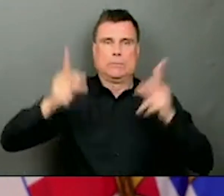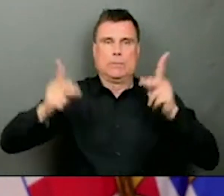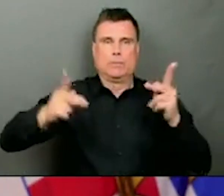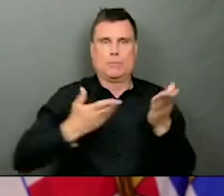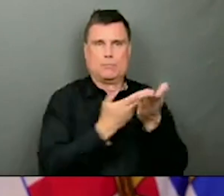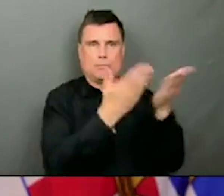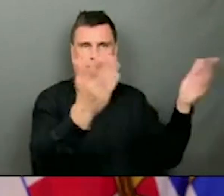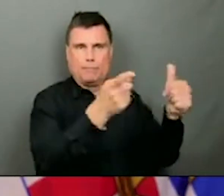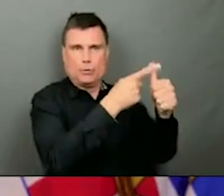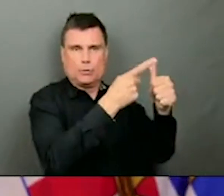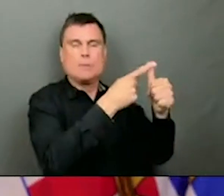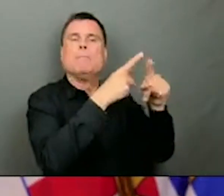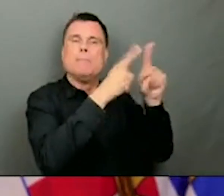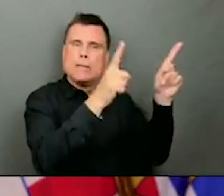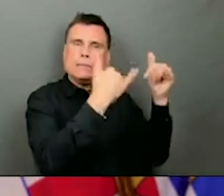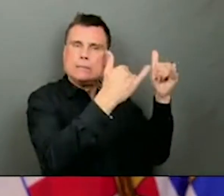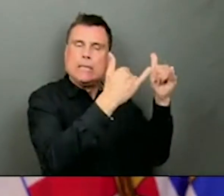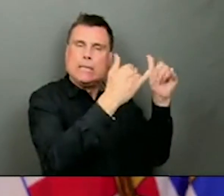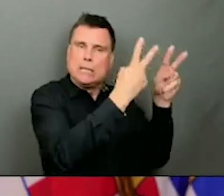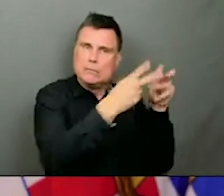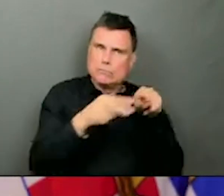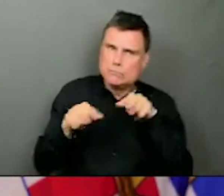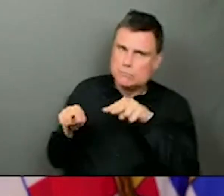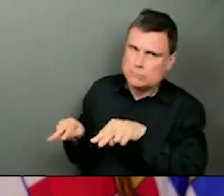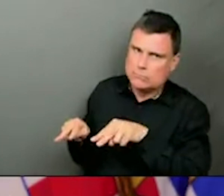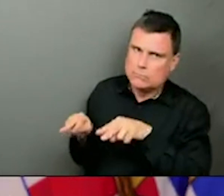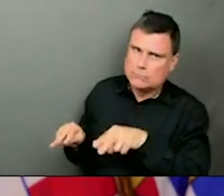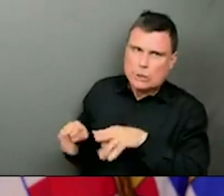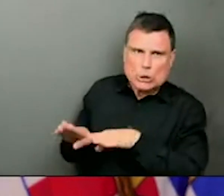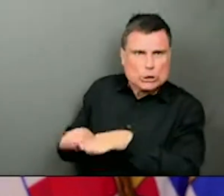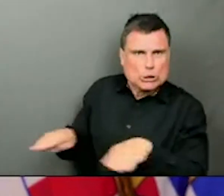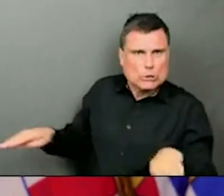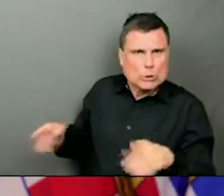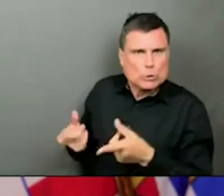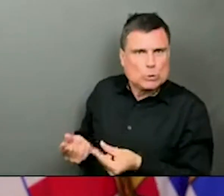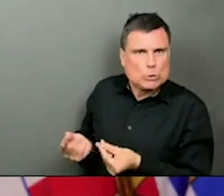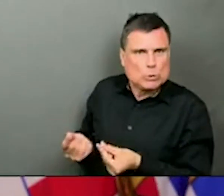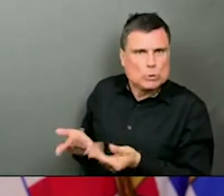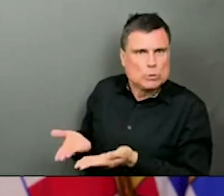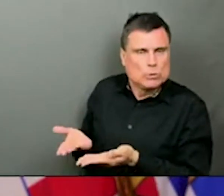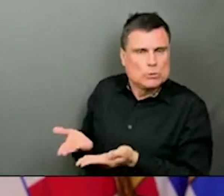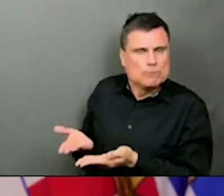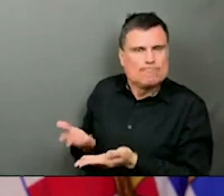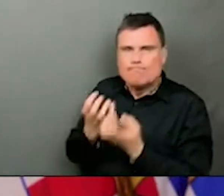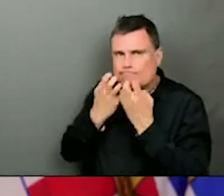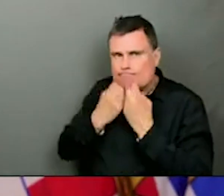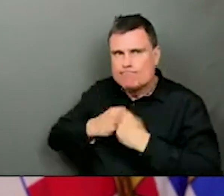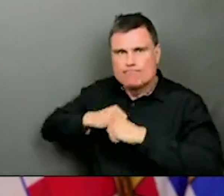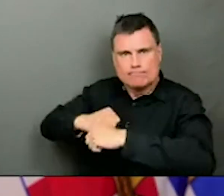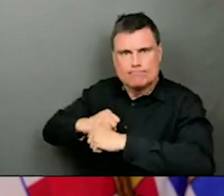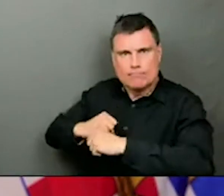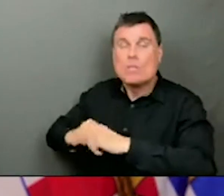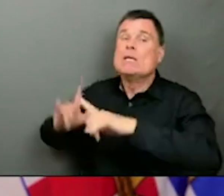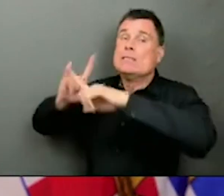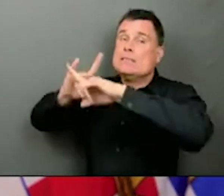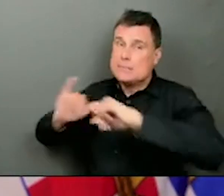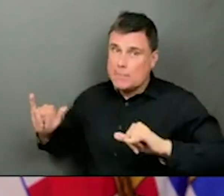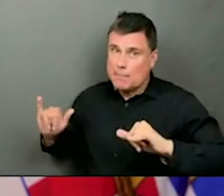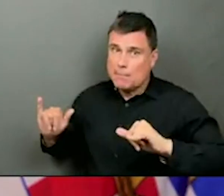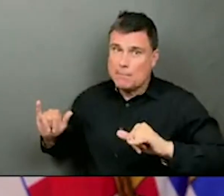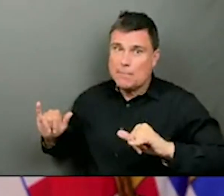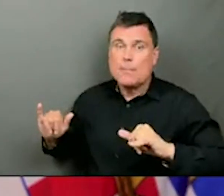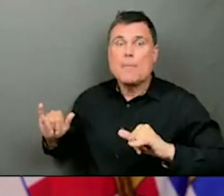to be part of the global community to provide vaccines for other countries. And I've said this so many times that